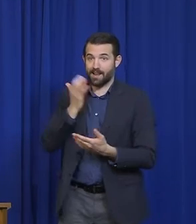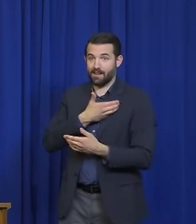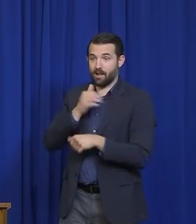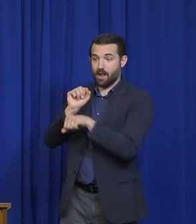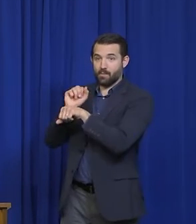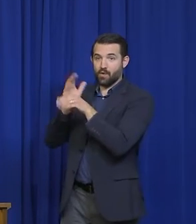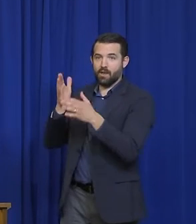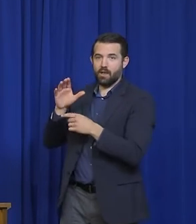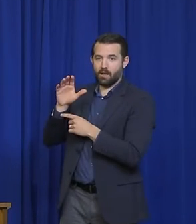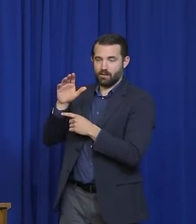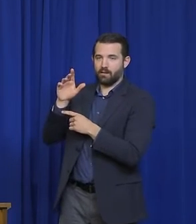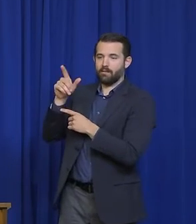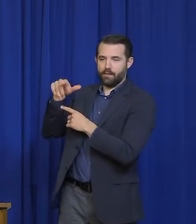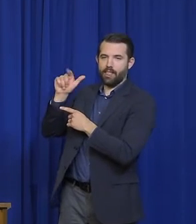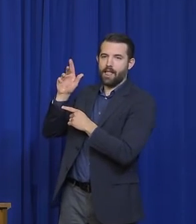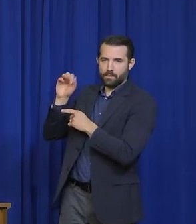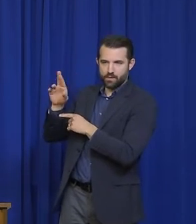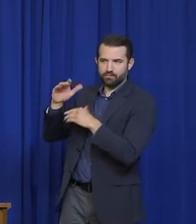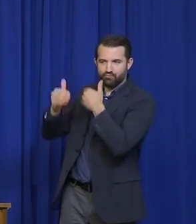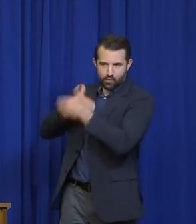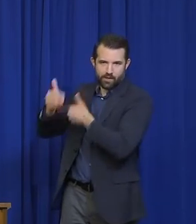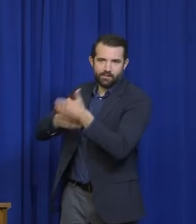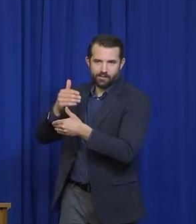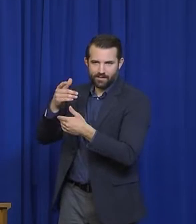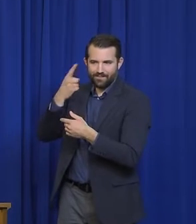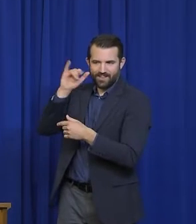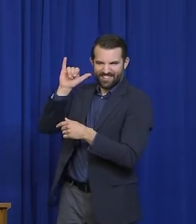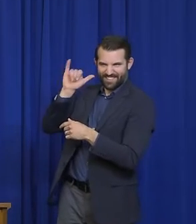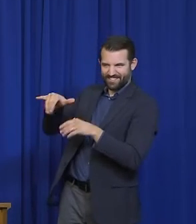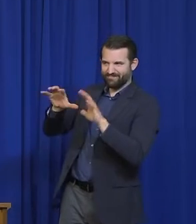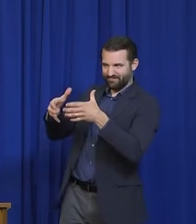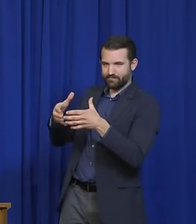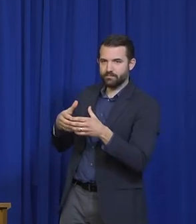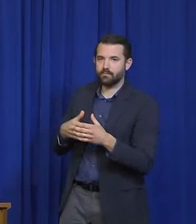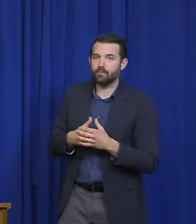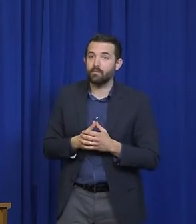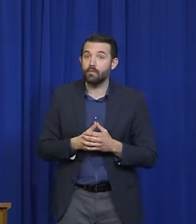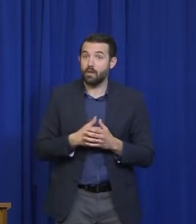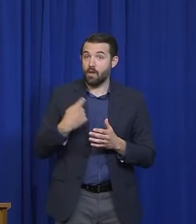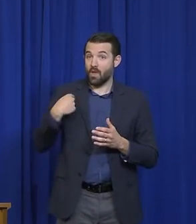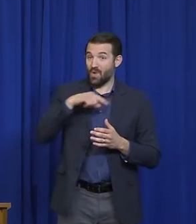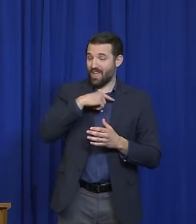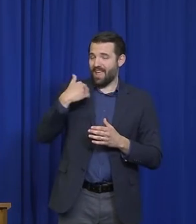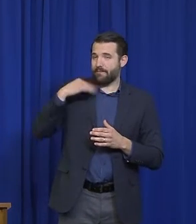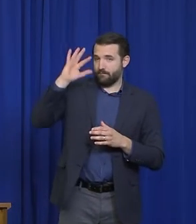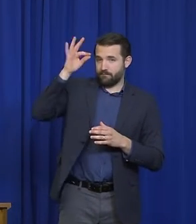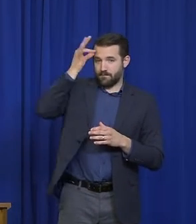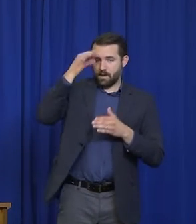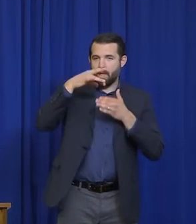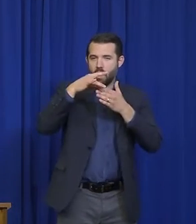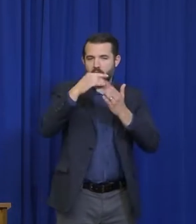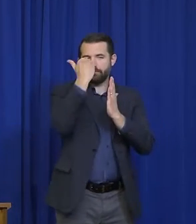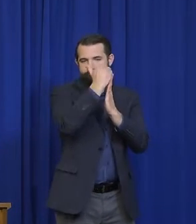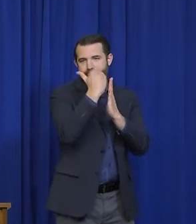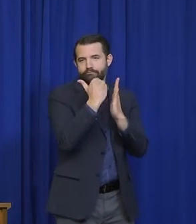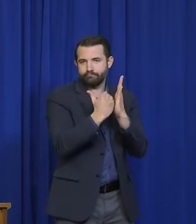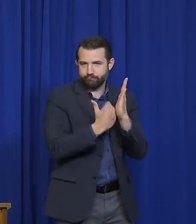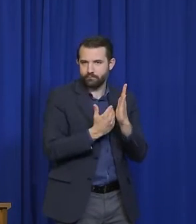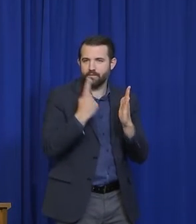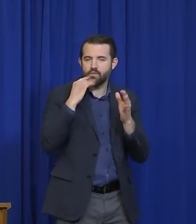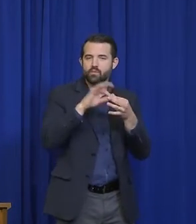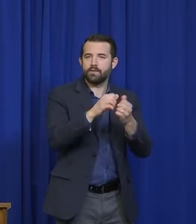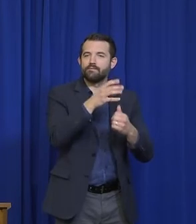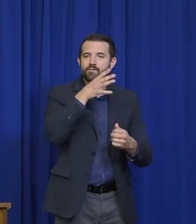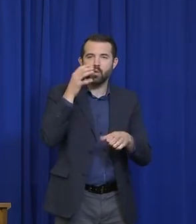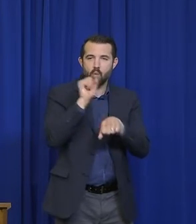don't know of anything further than that regarding federal guidance on agricultural workers. And the first question was